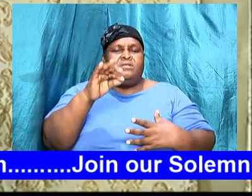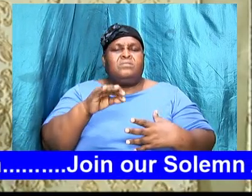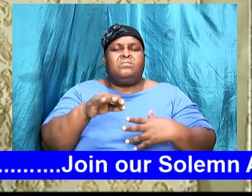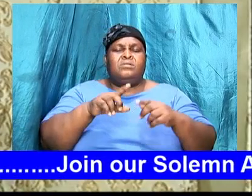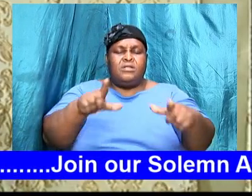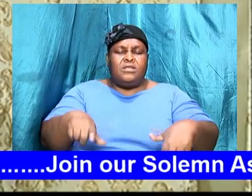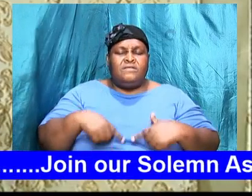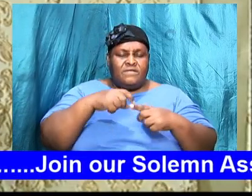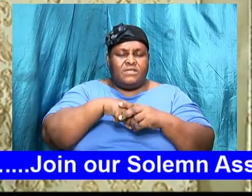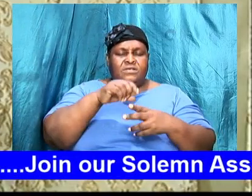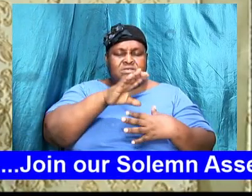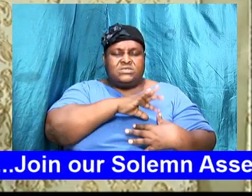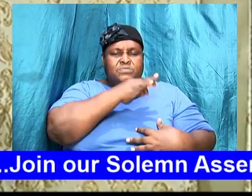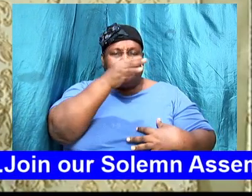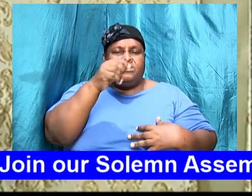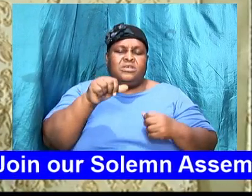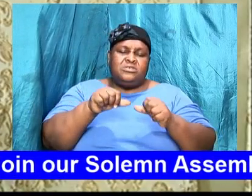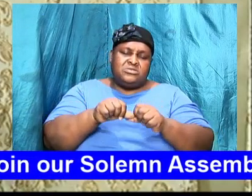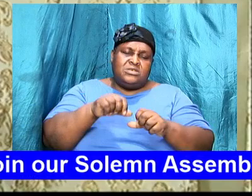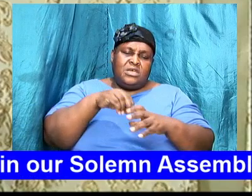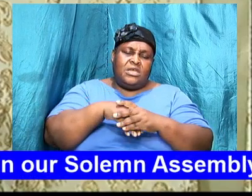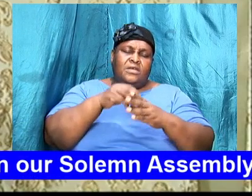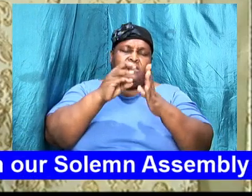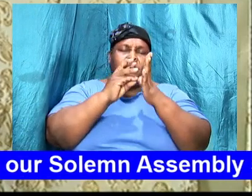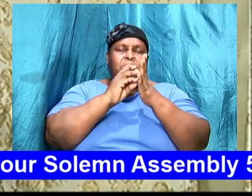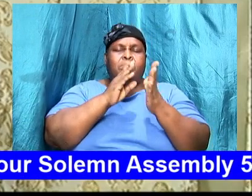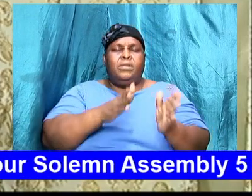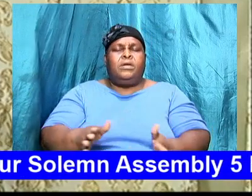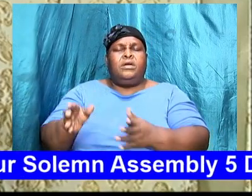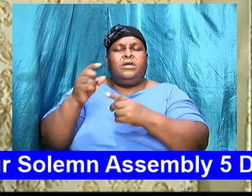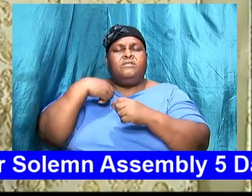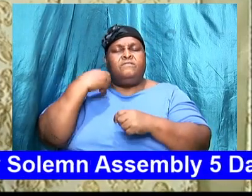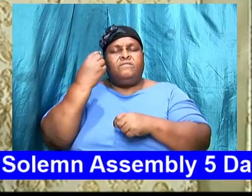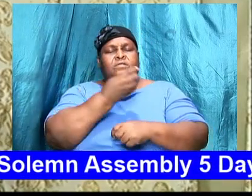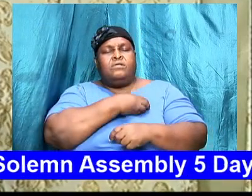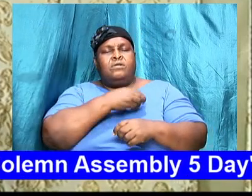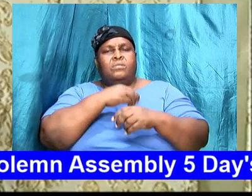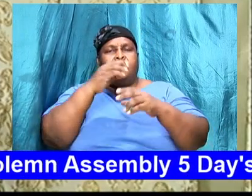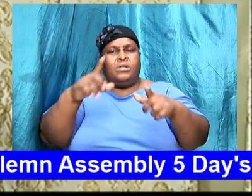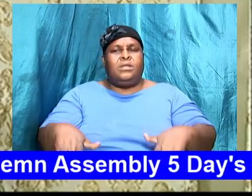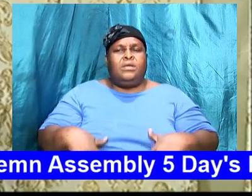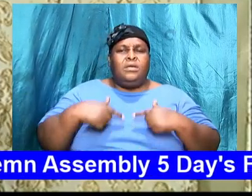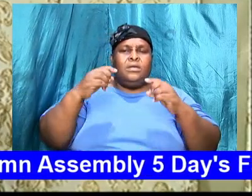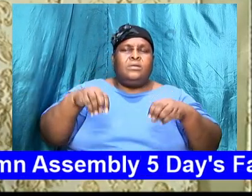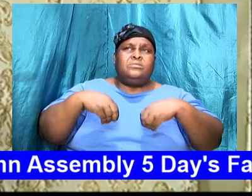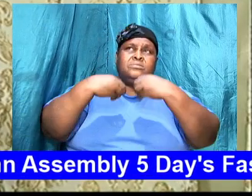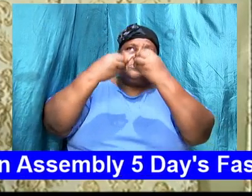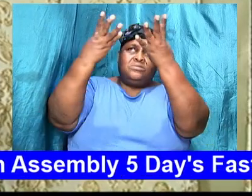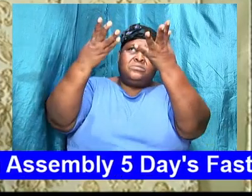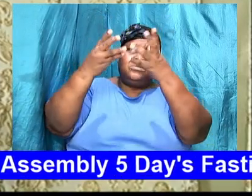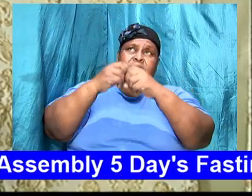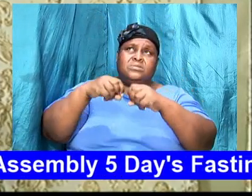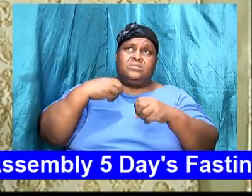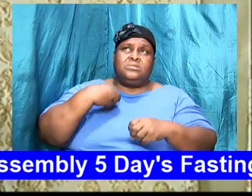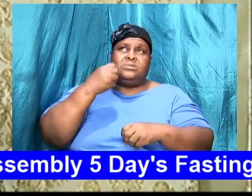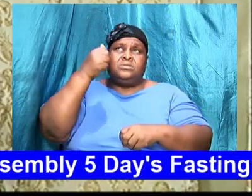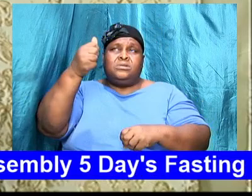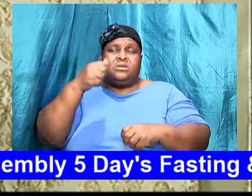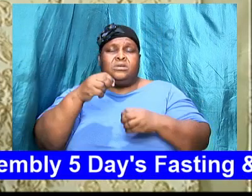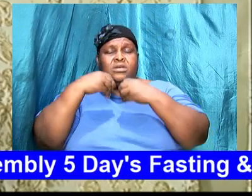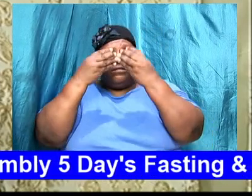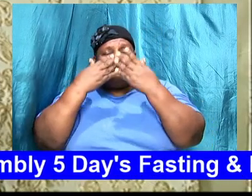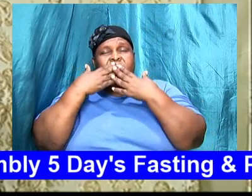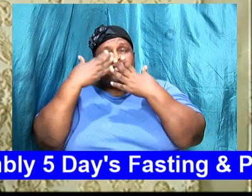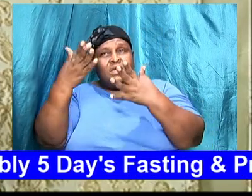remain in your plan for our lives Lord we commit ourselves to you one more time and we give you thanks